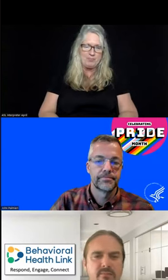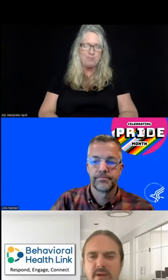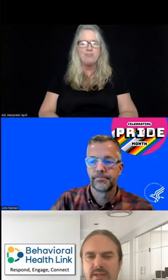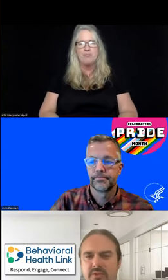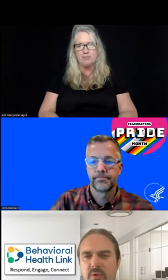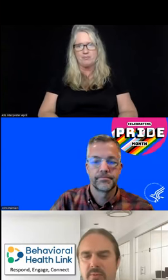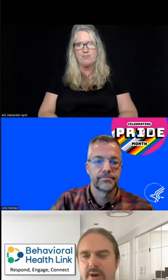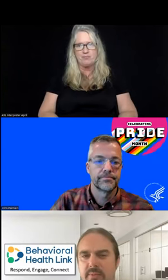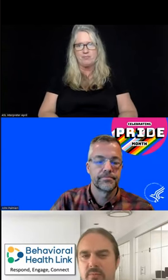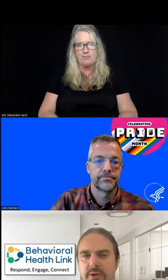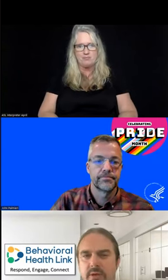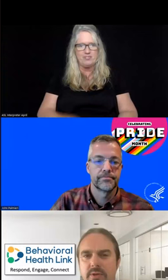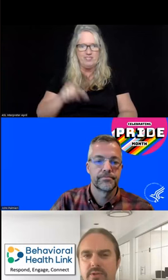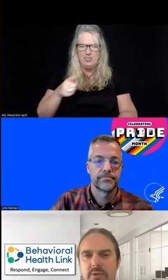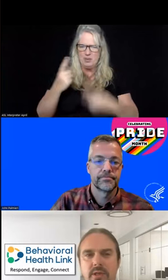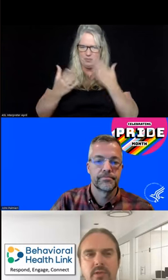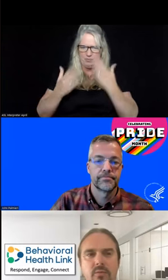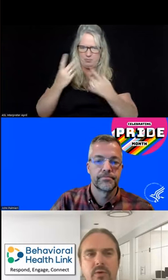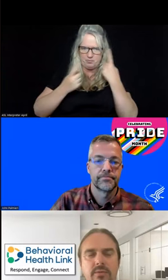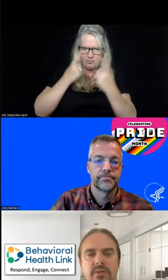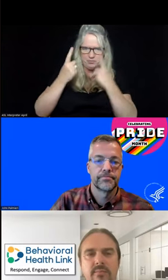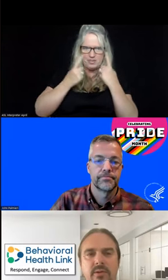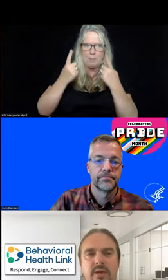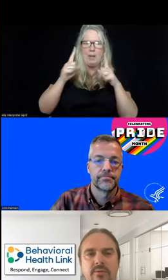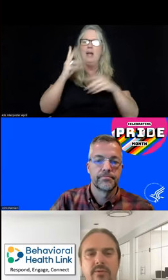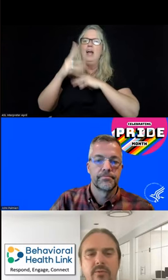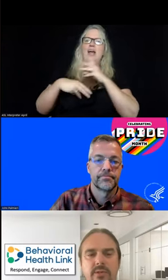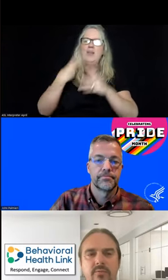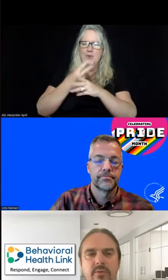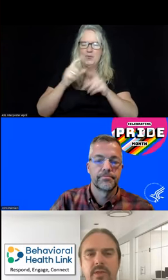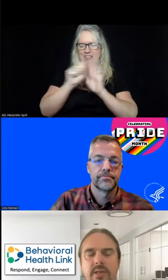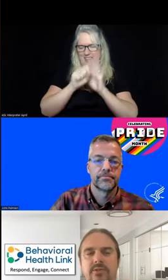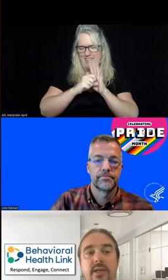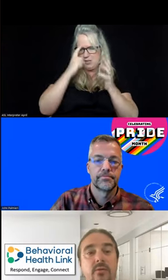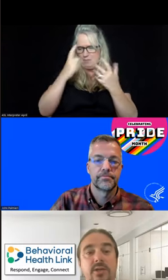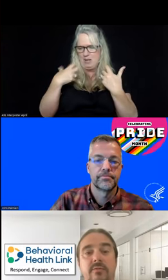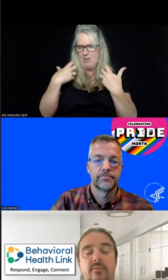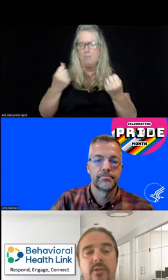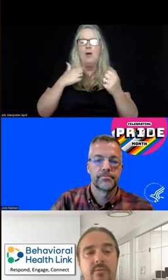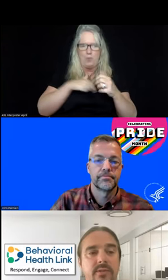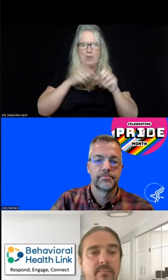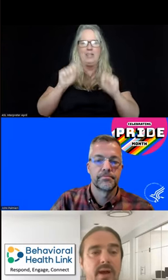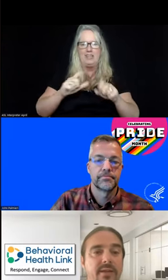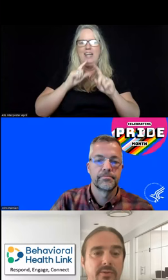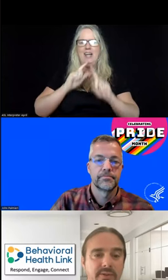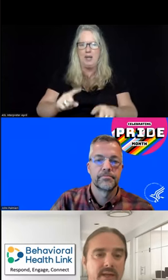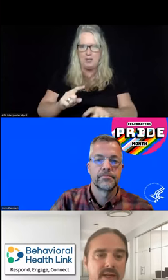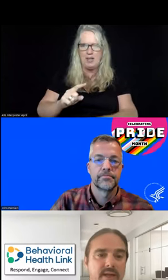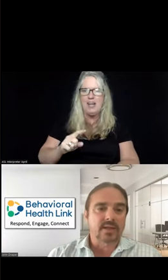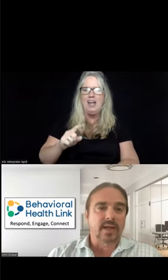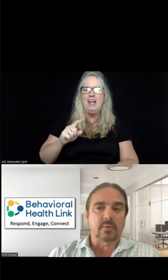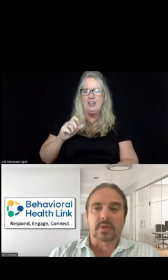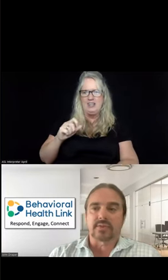Now, I guess you all are probably wondering what's cooking in the world of state mental health authorities. Well, we can answer that question for you with Deb Pinals.